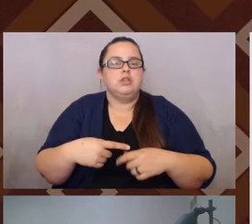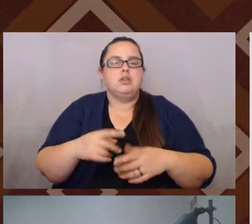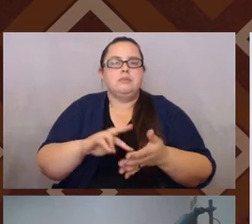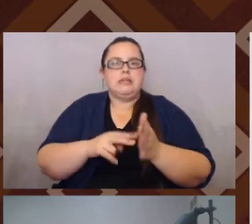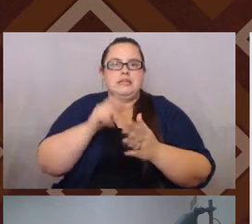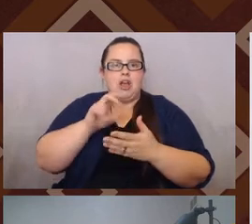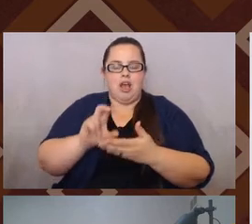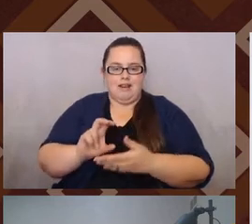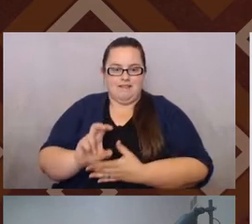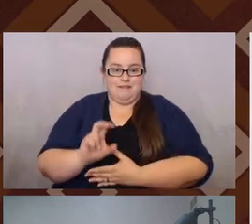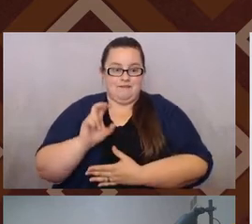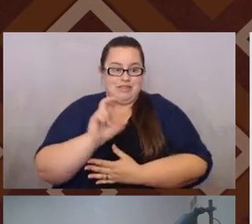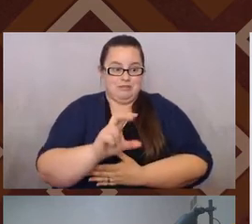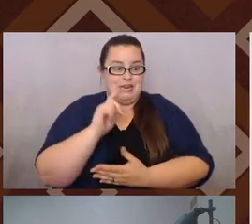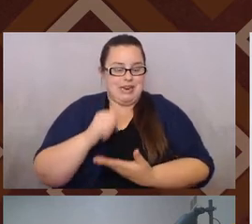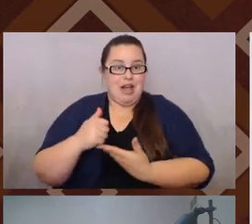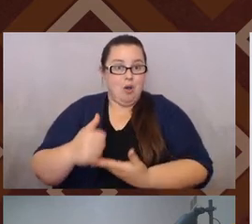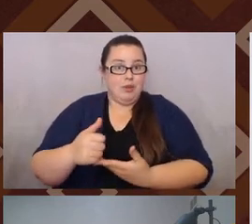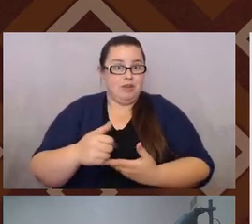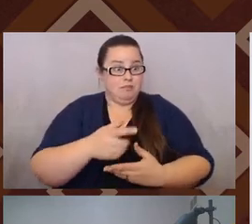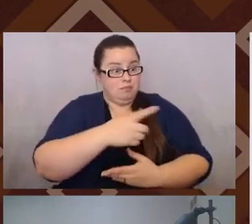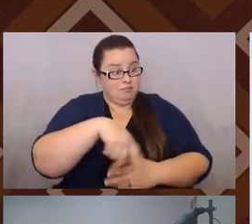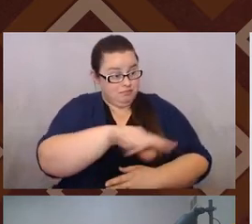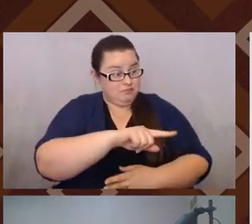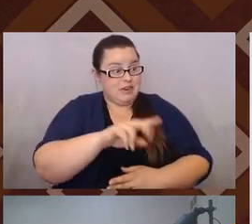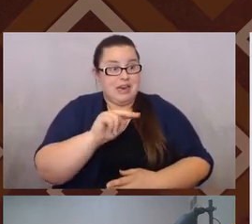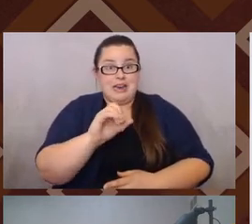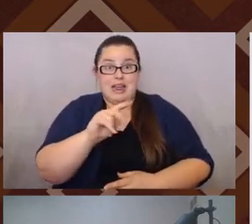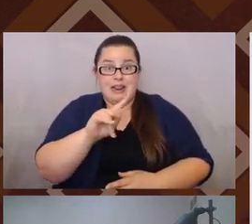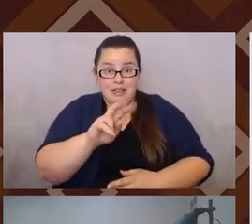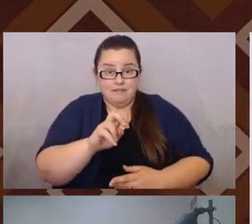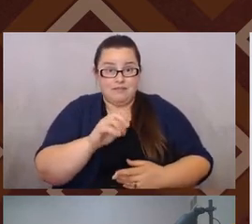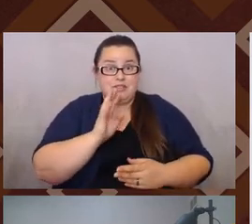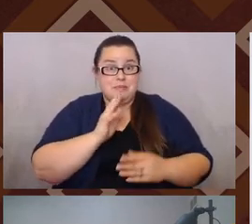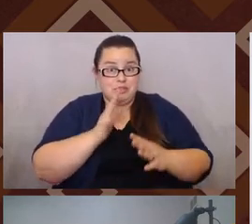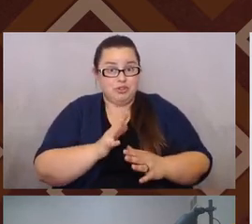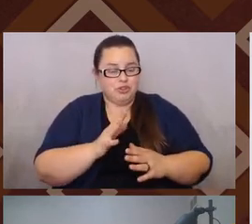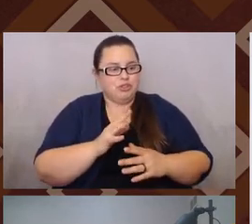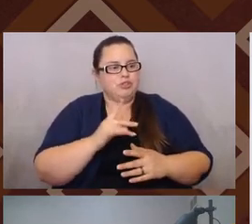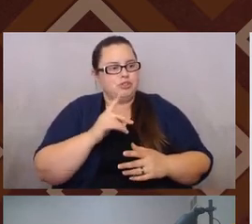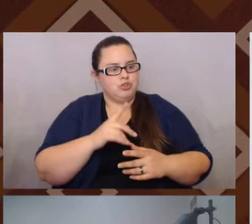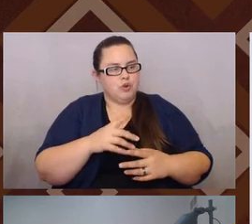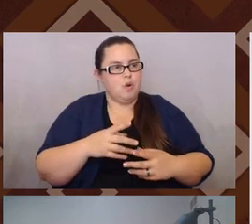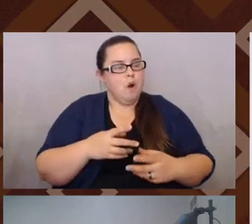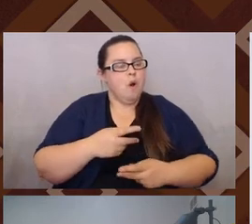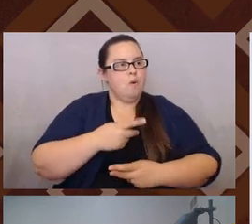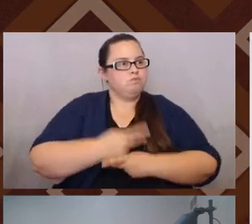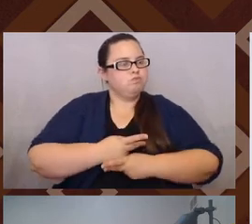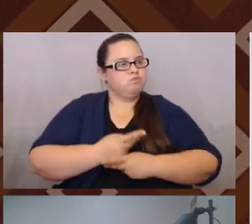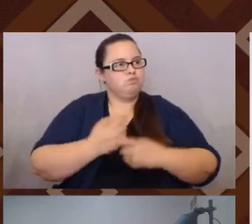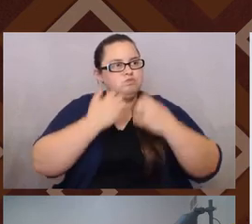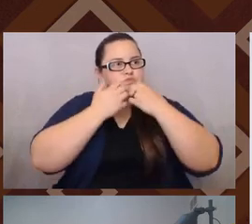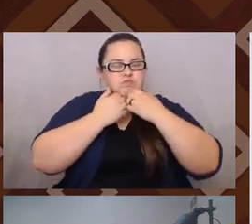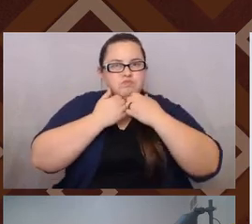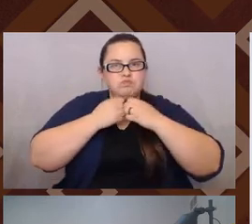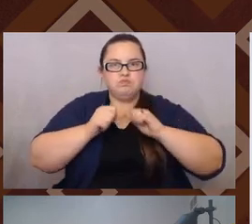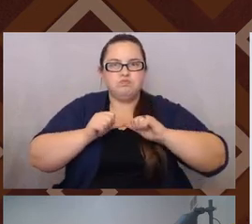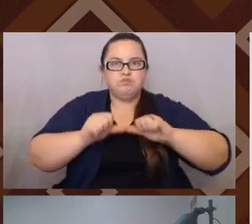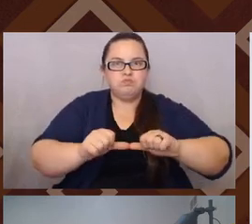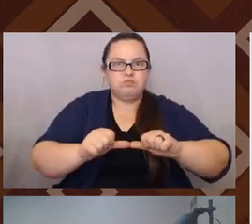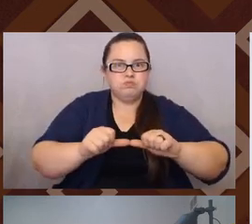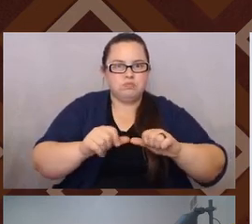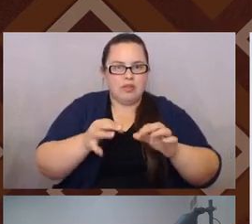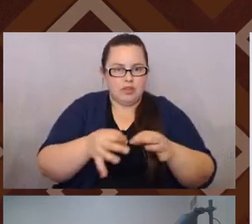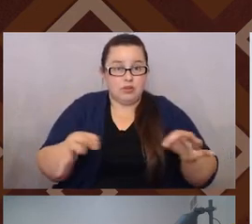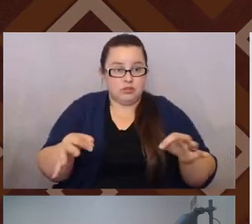native speakers retain and use their language. Um, and so as somebody who just